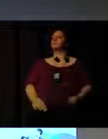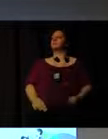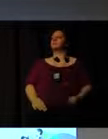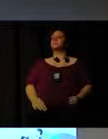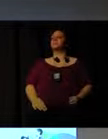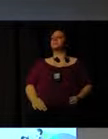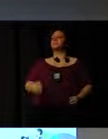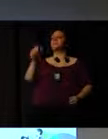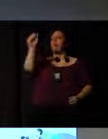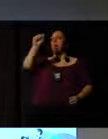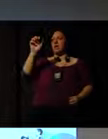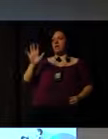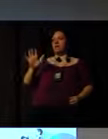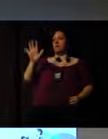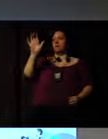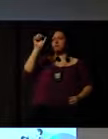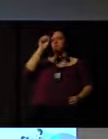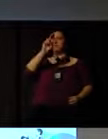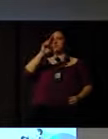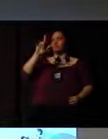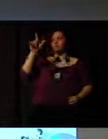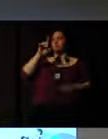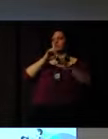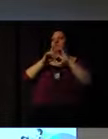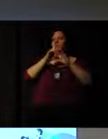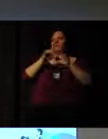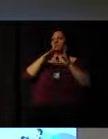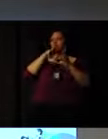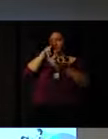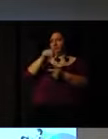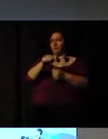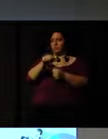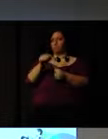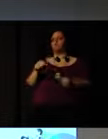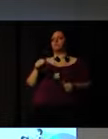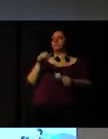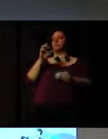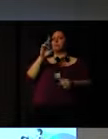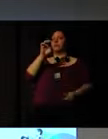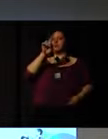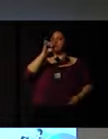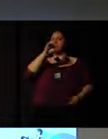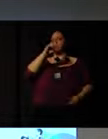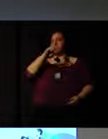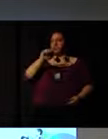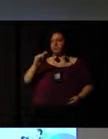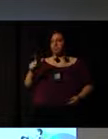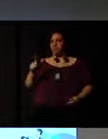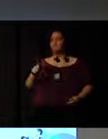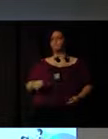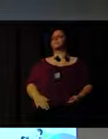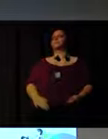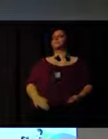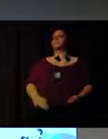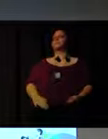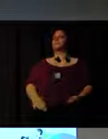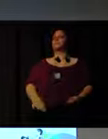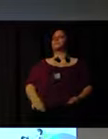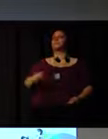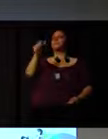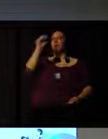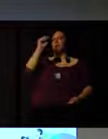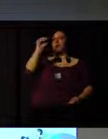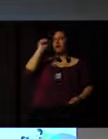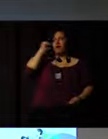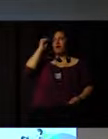Social Change Network Southern Africa. He's regional coordinator for Sports for Social Change Network